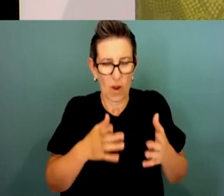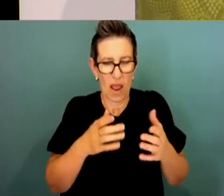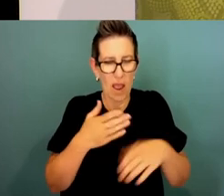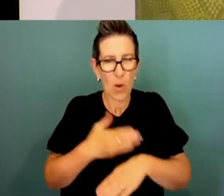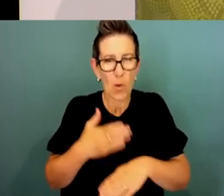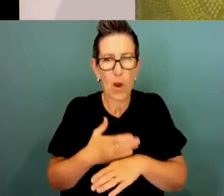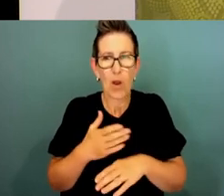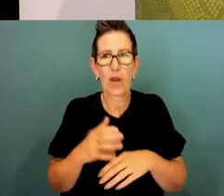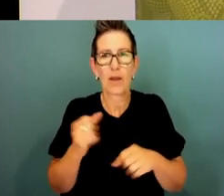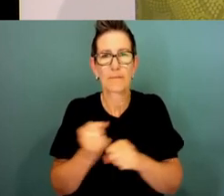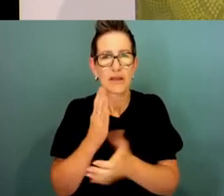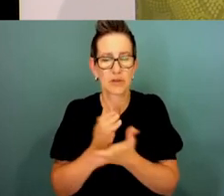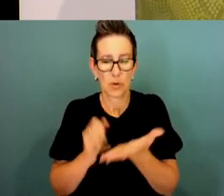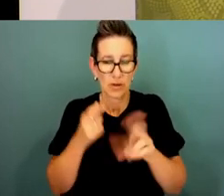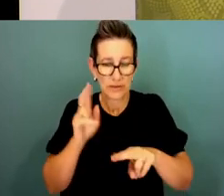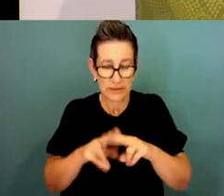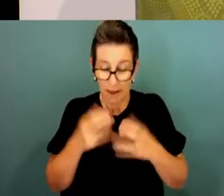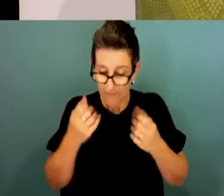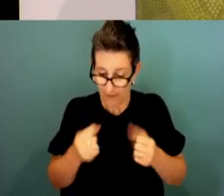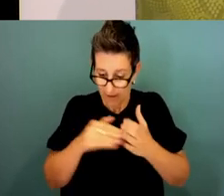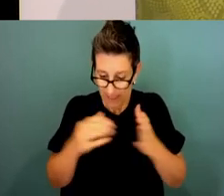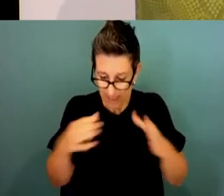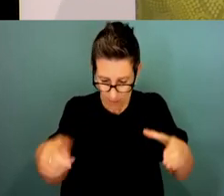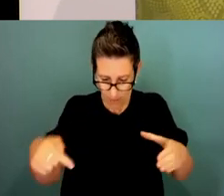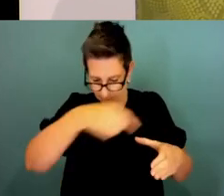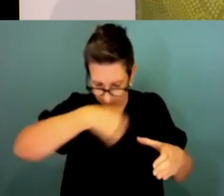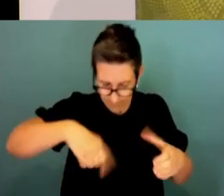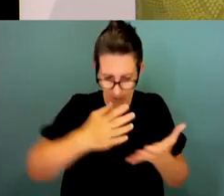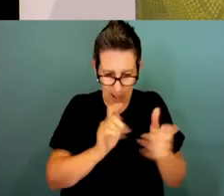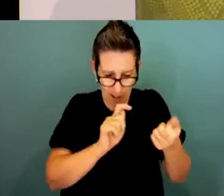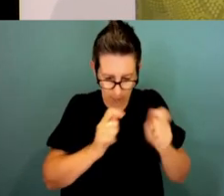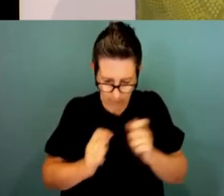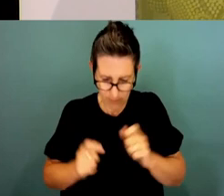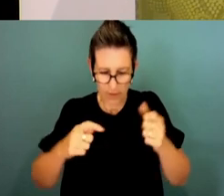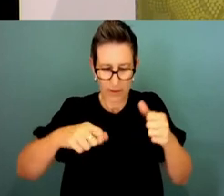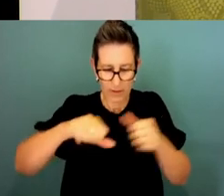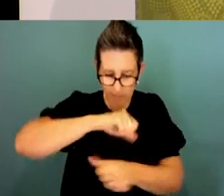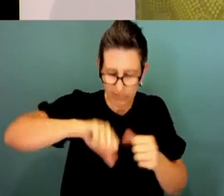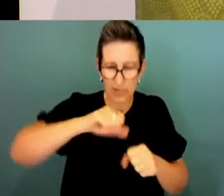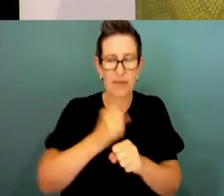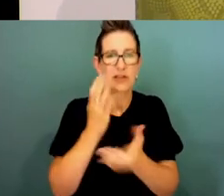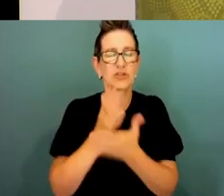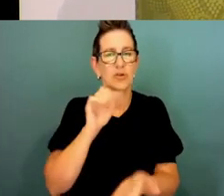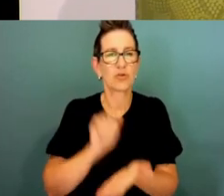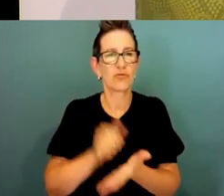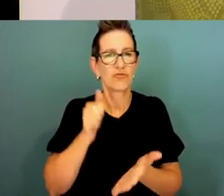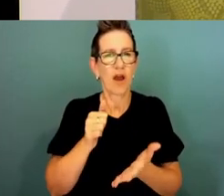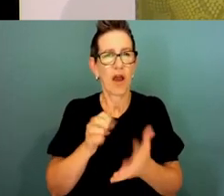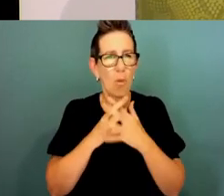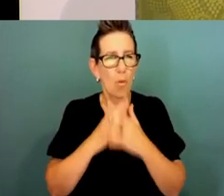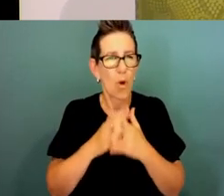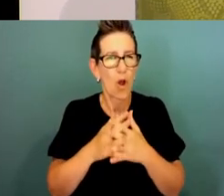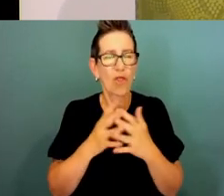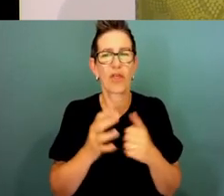the best use of staff already available. We're looking to develop an operating model for an in-house consulting function, which some of you may